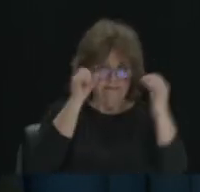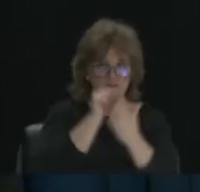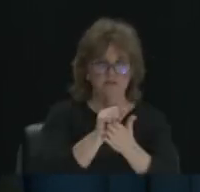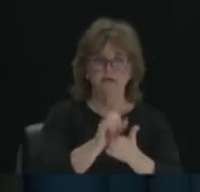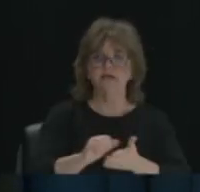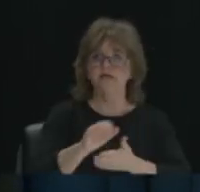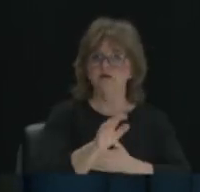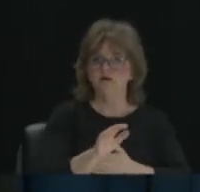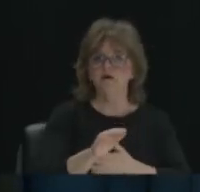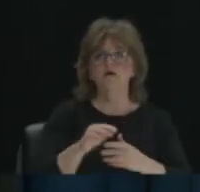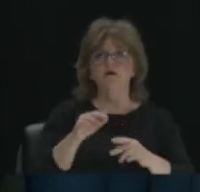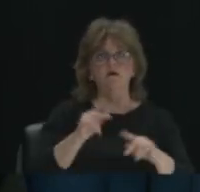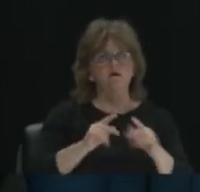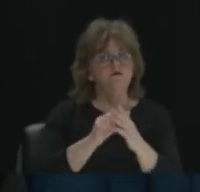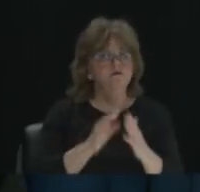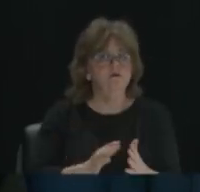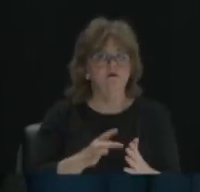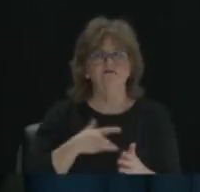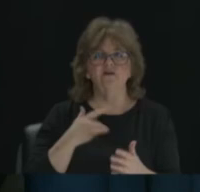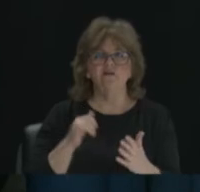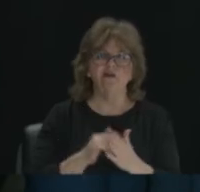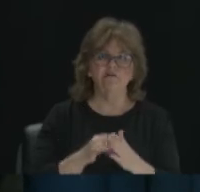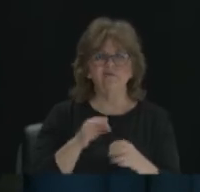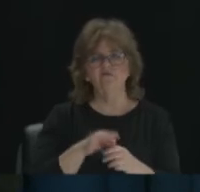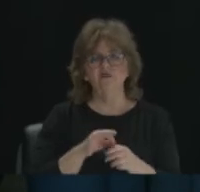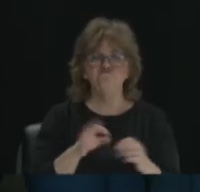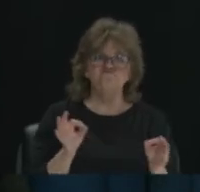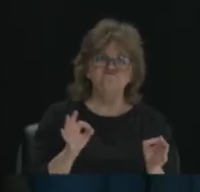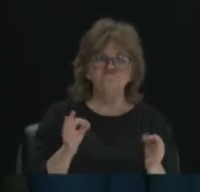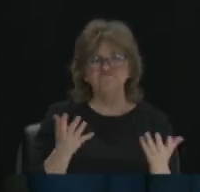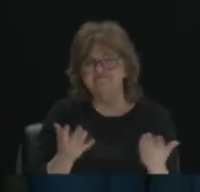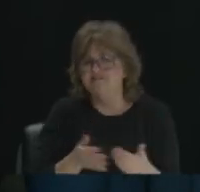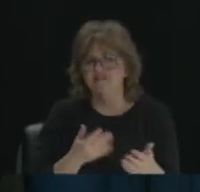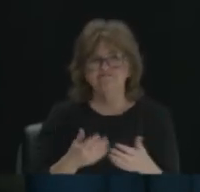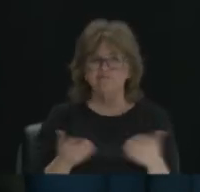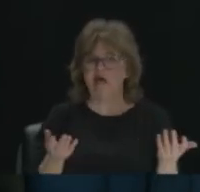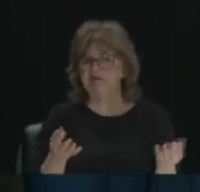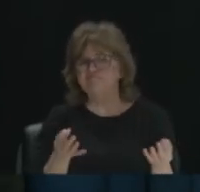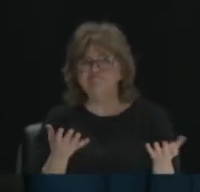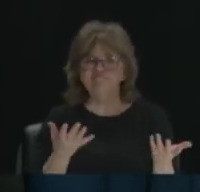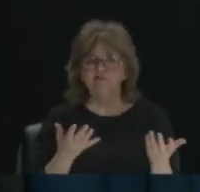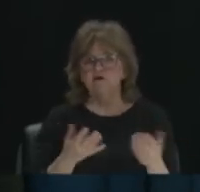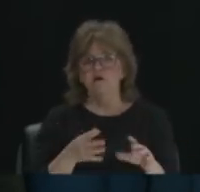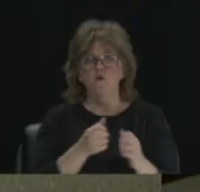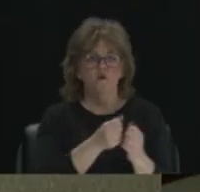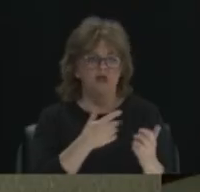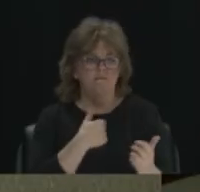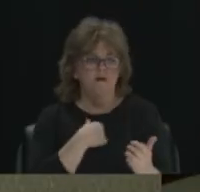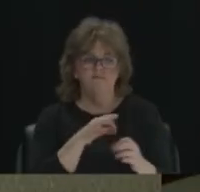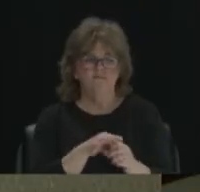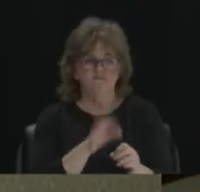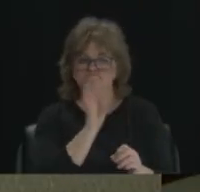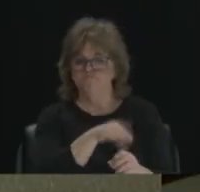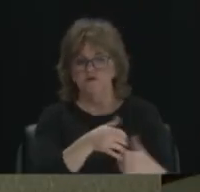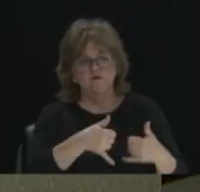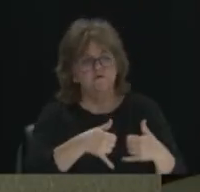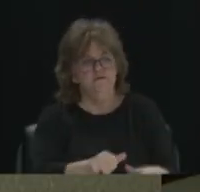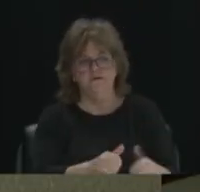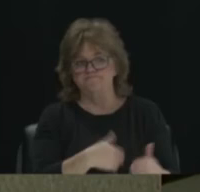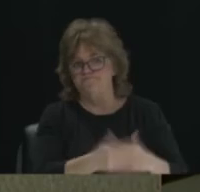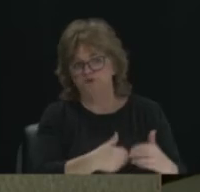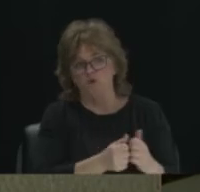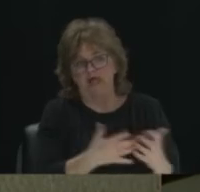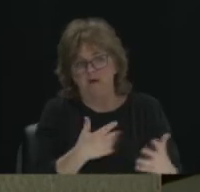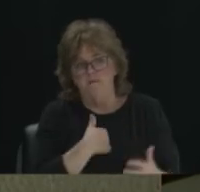students saying things like, hey, they don't feel that voting matters. And like, what does it matter? Things are going to happen without my vote. And